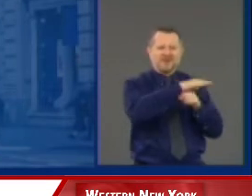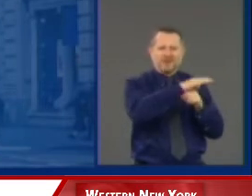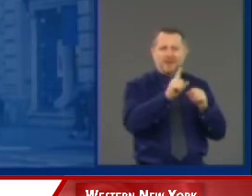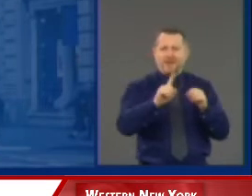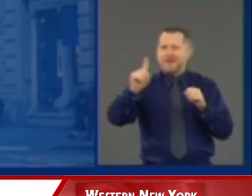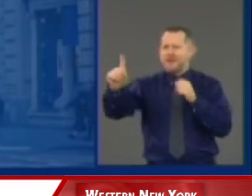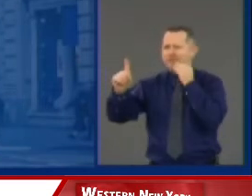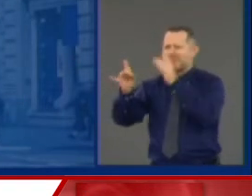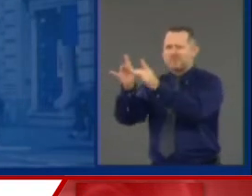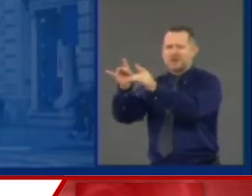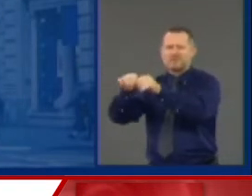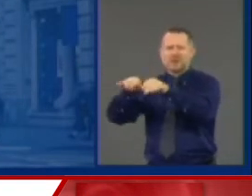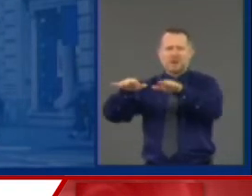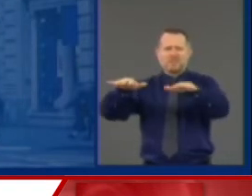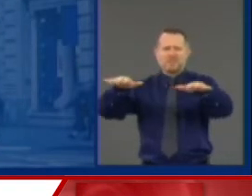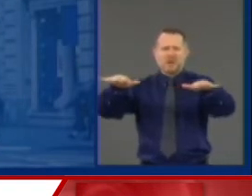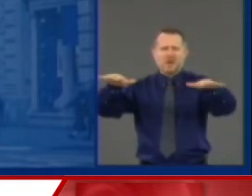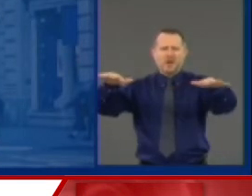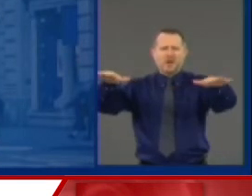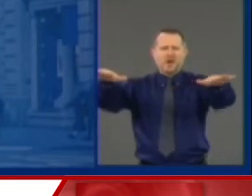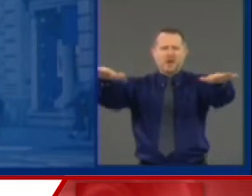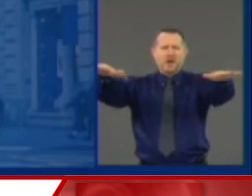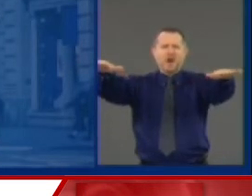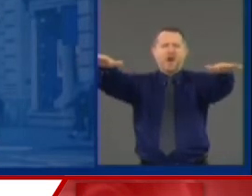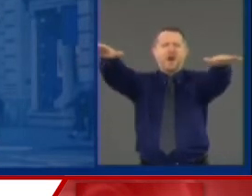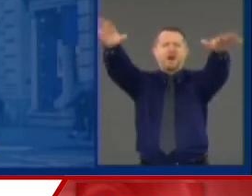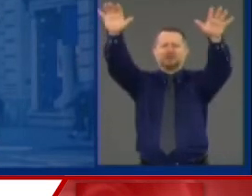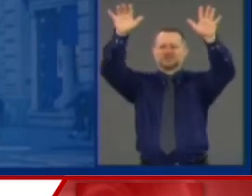their sister and spread a virus?